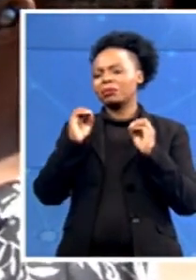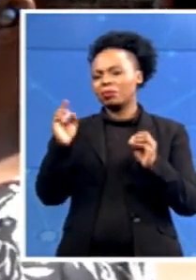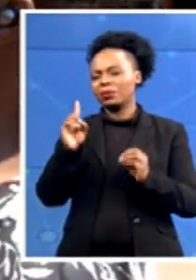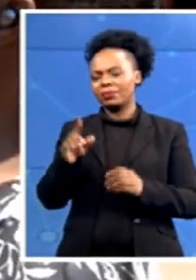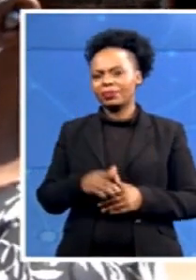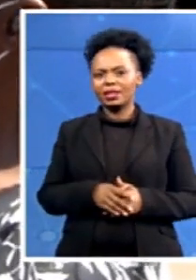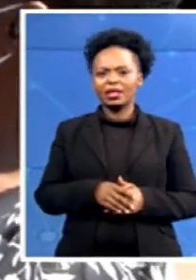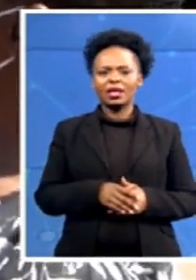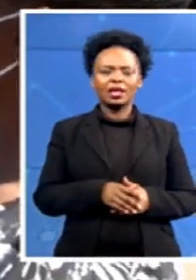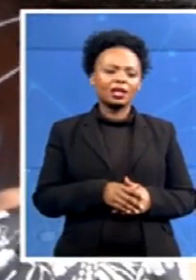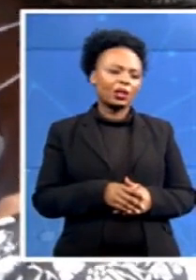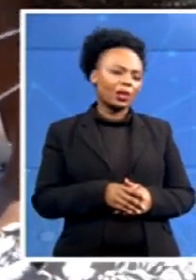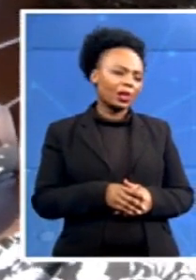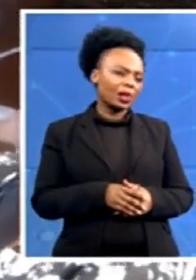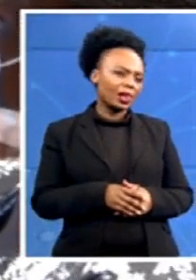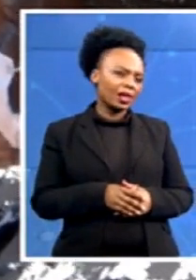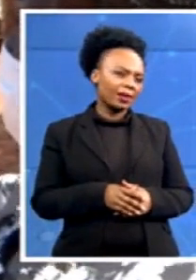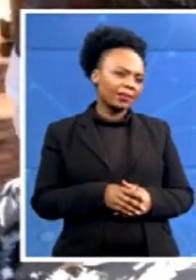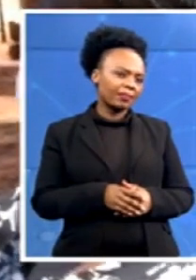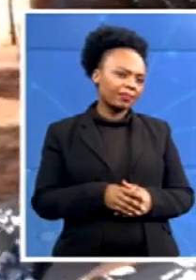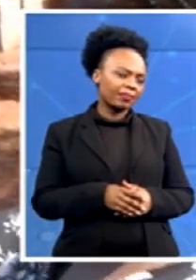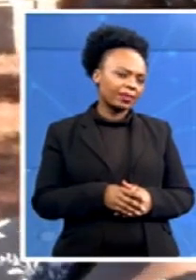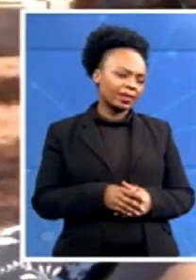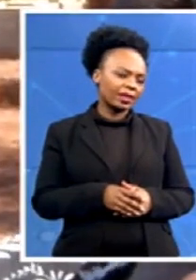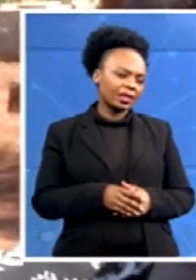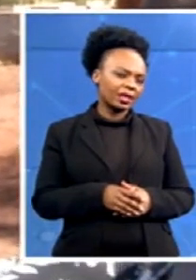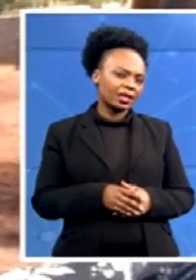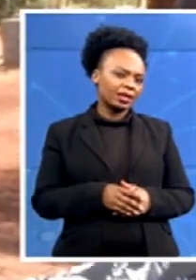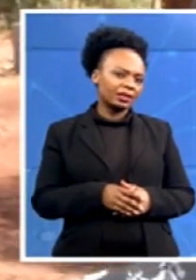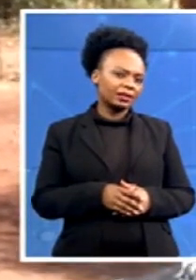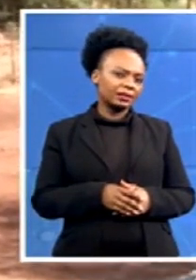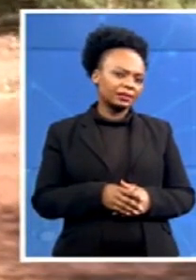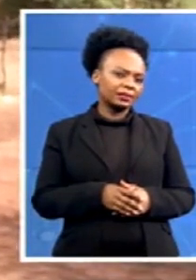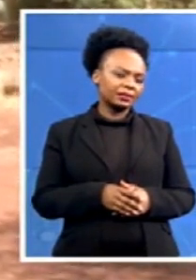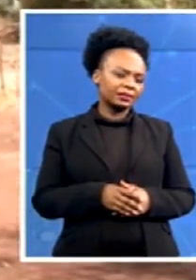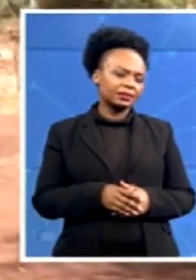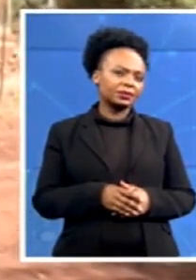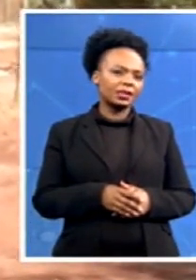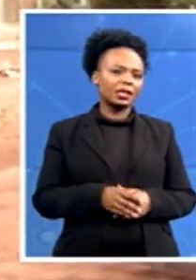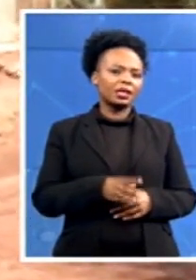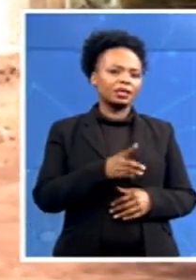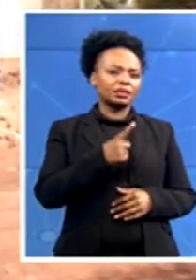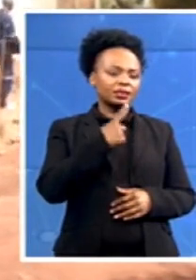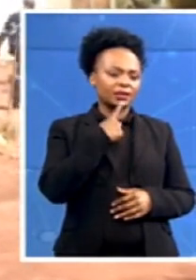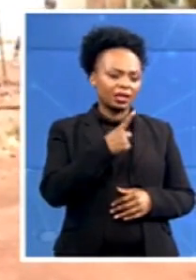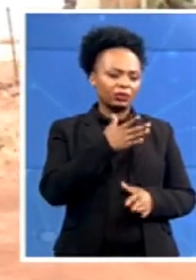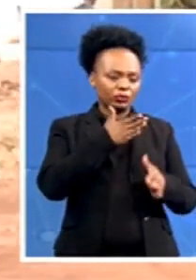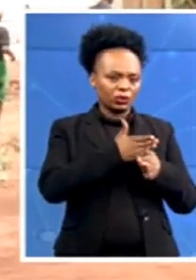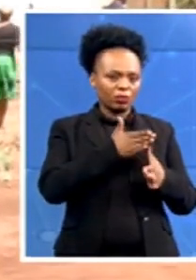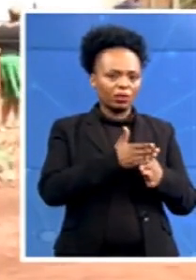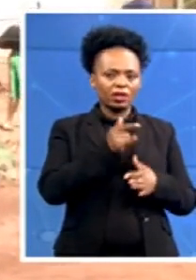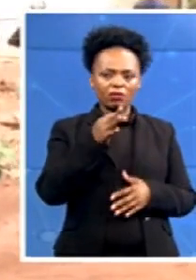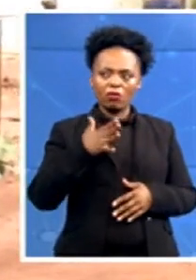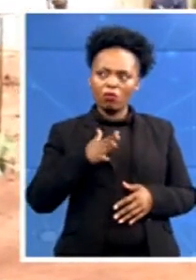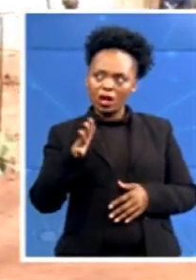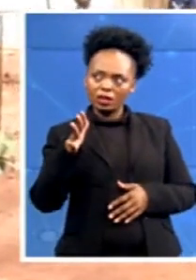They sell jobs. When you want a job, somebody say to you, from the mine,